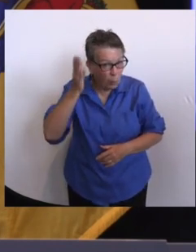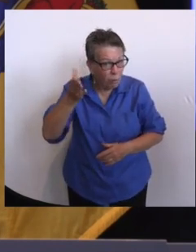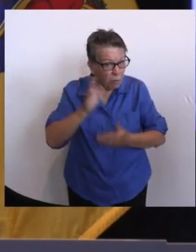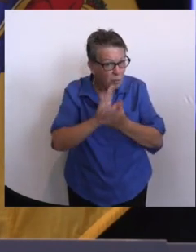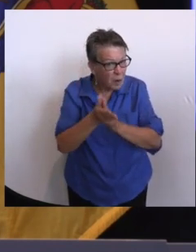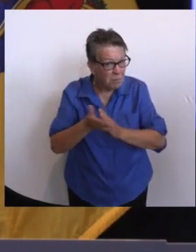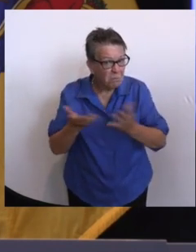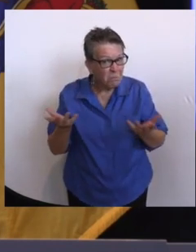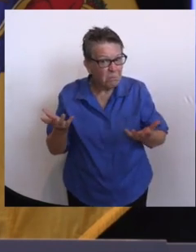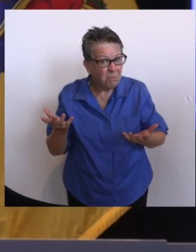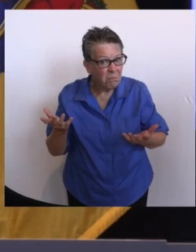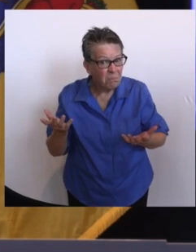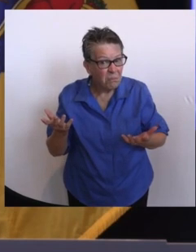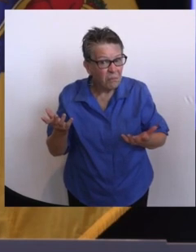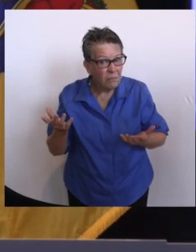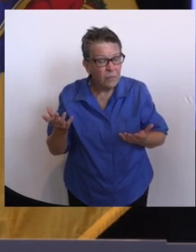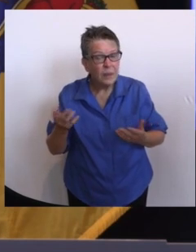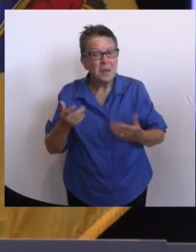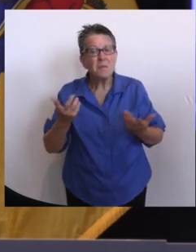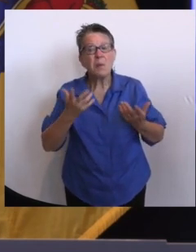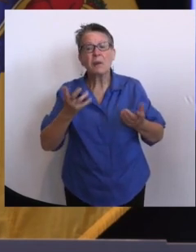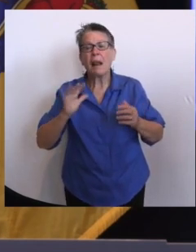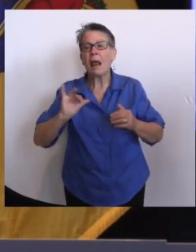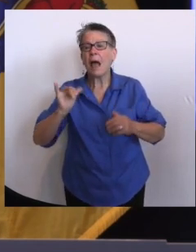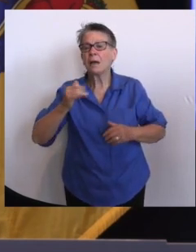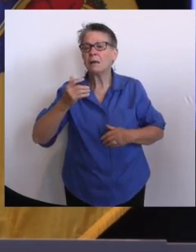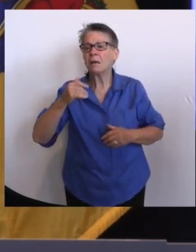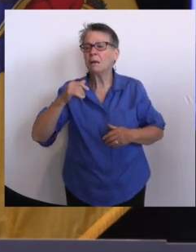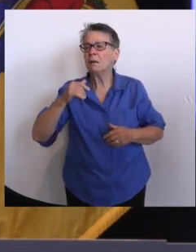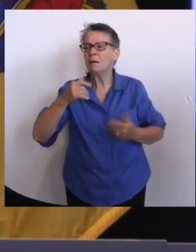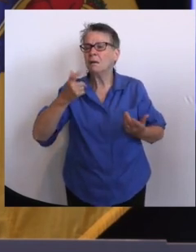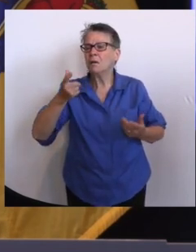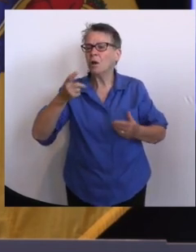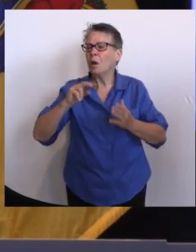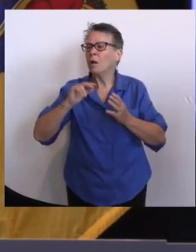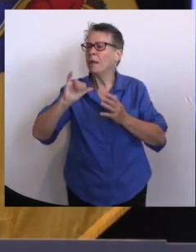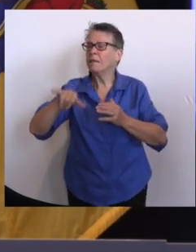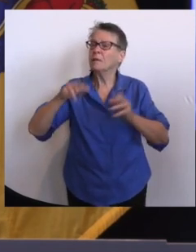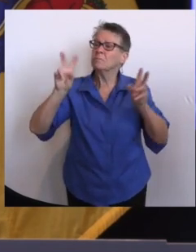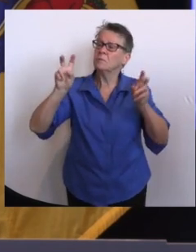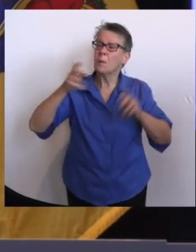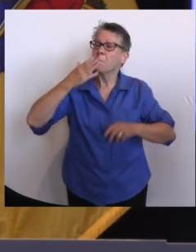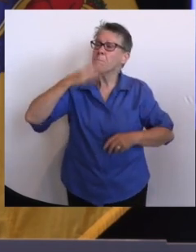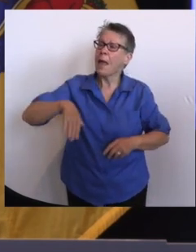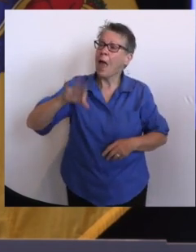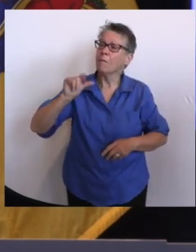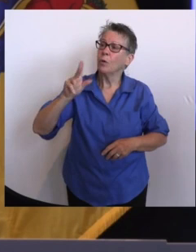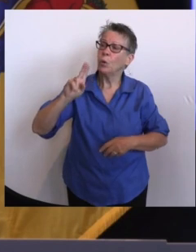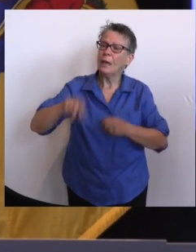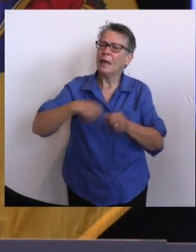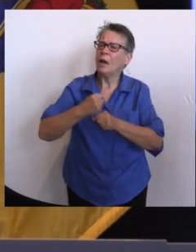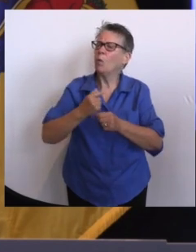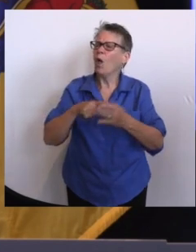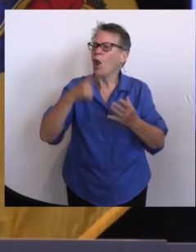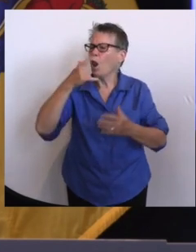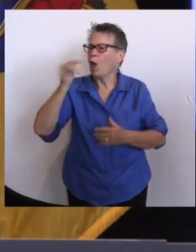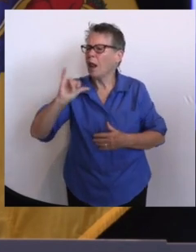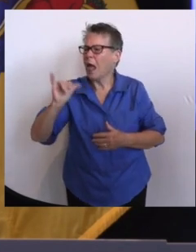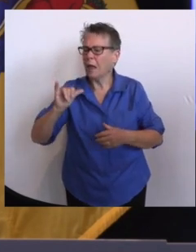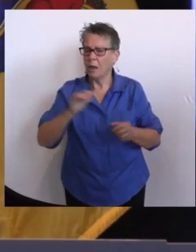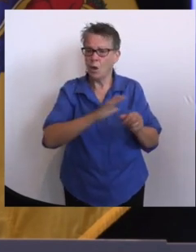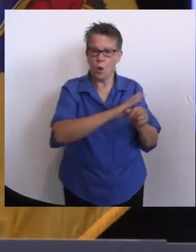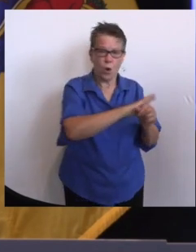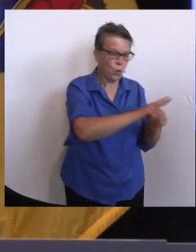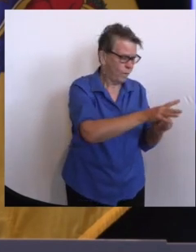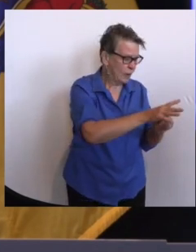in terms of daily or weekly cases? And at what point do those lines from COVID and flu start to look very similar? Uh, for you, Colonel, can